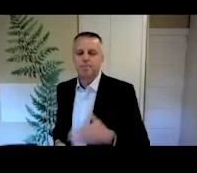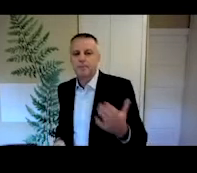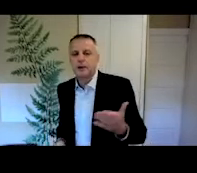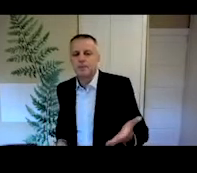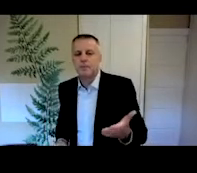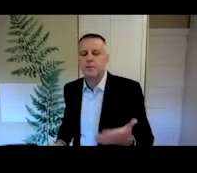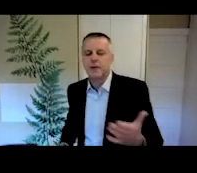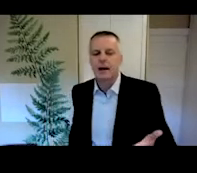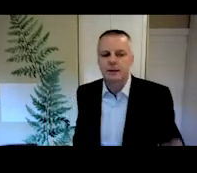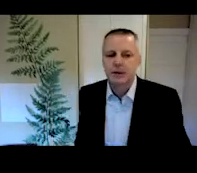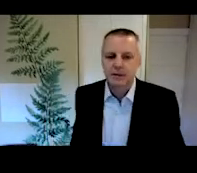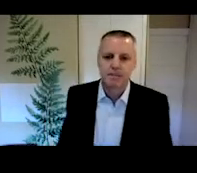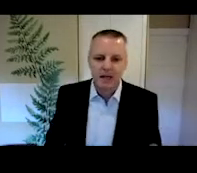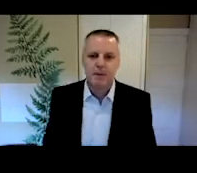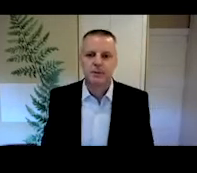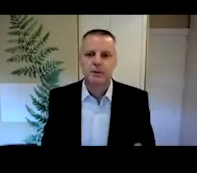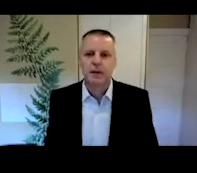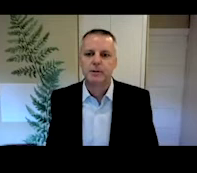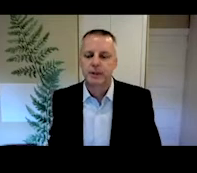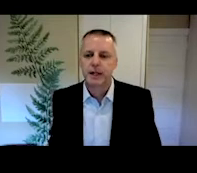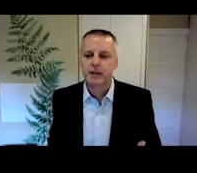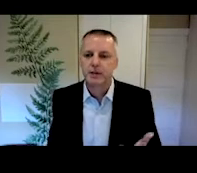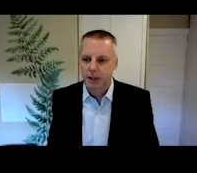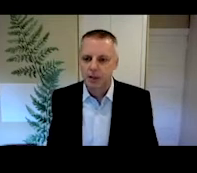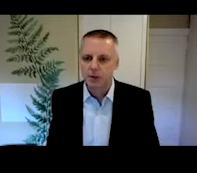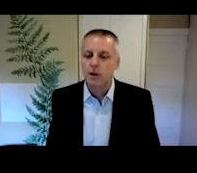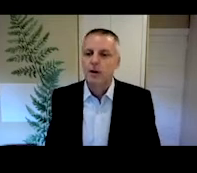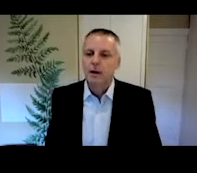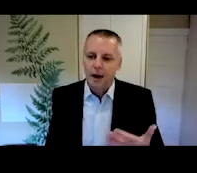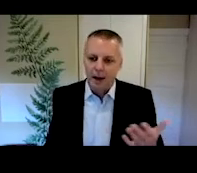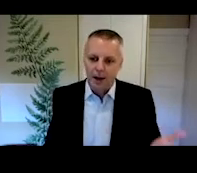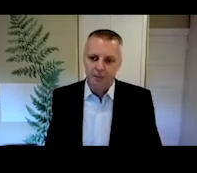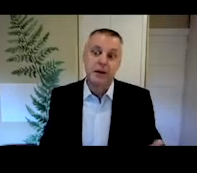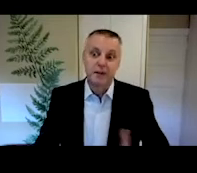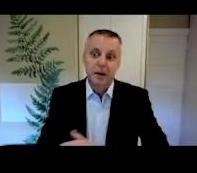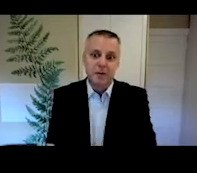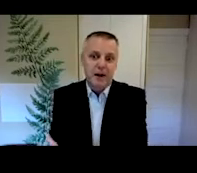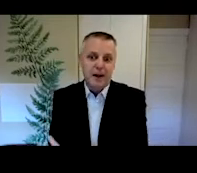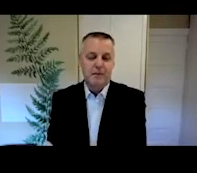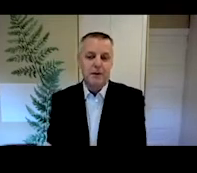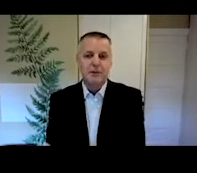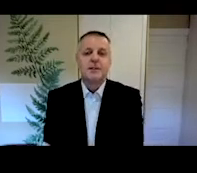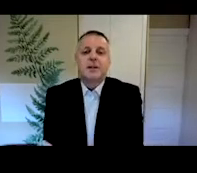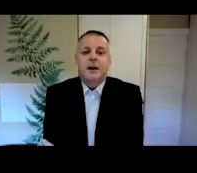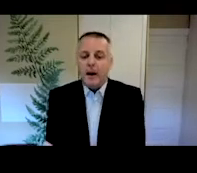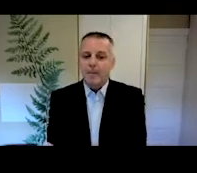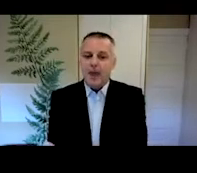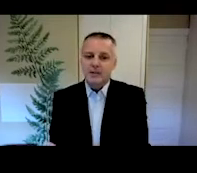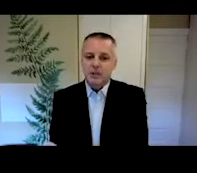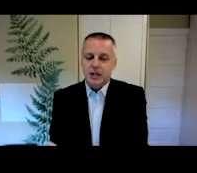you know, that allows many people to be able to attend. So thank you for giving up your Friday afternoon.